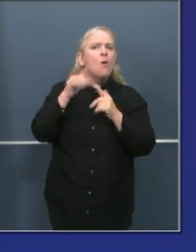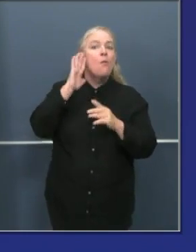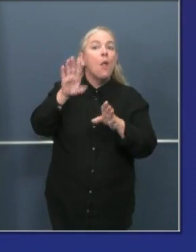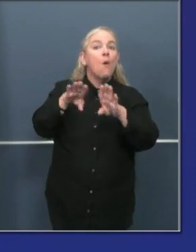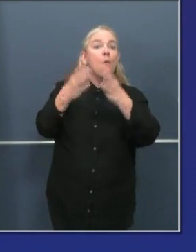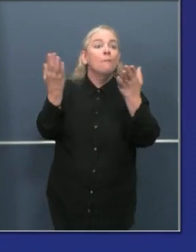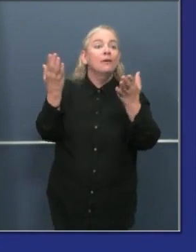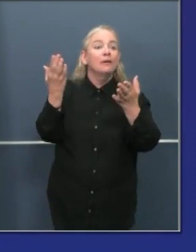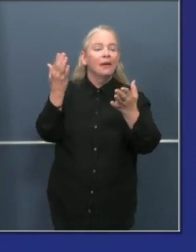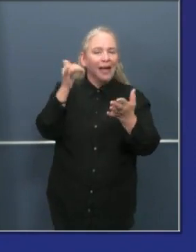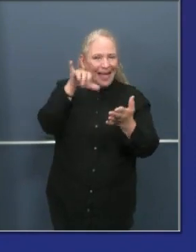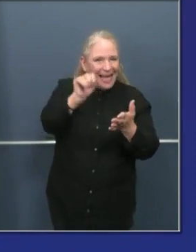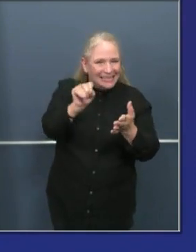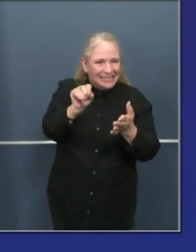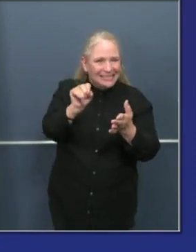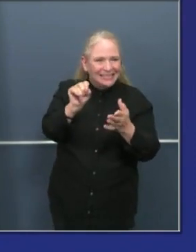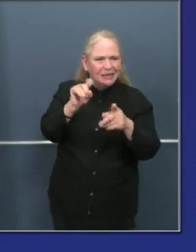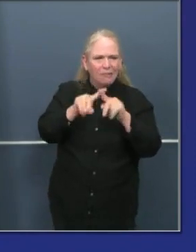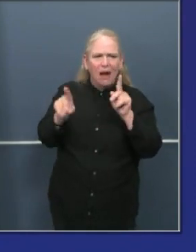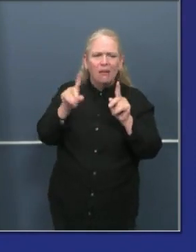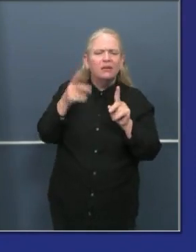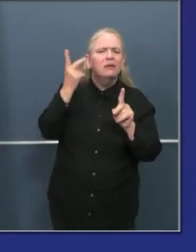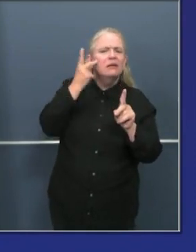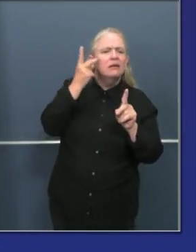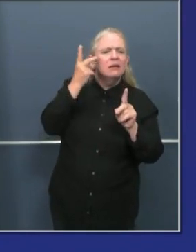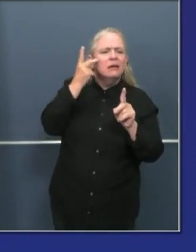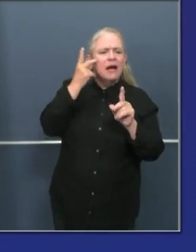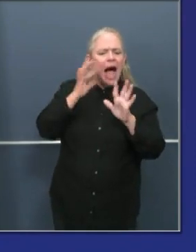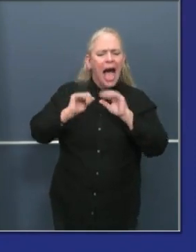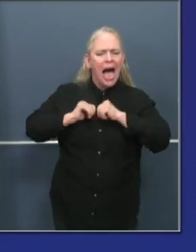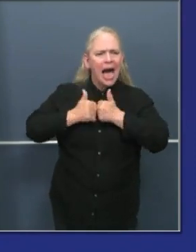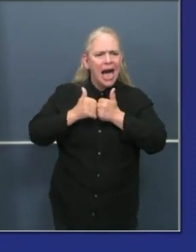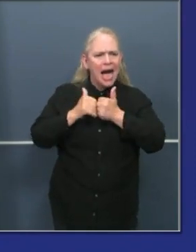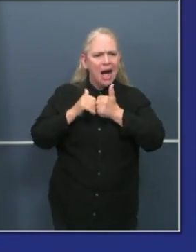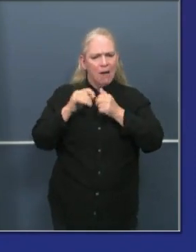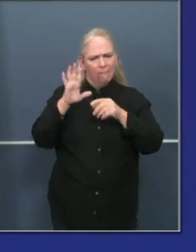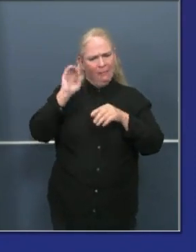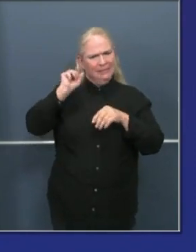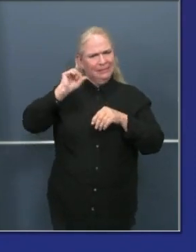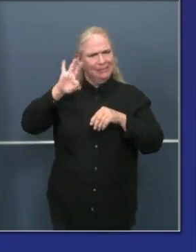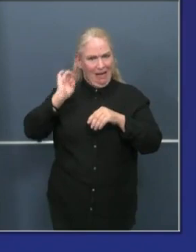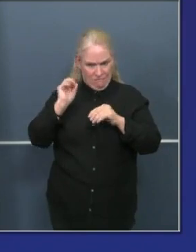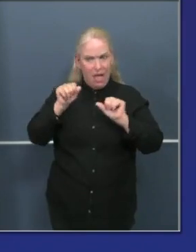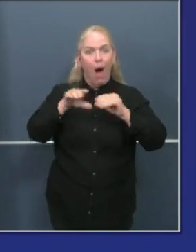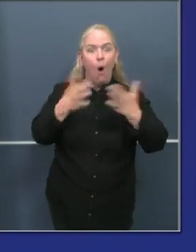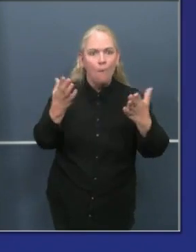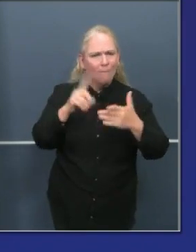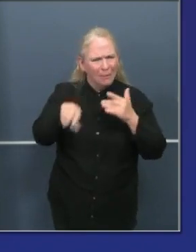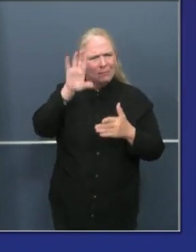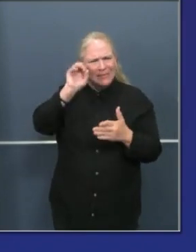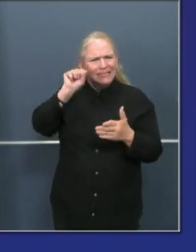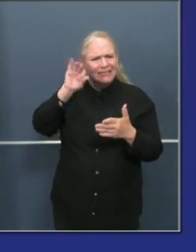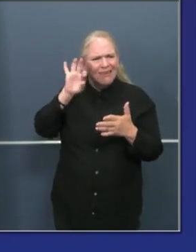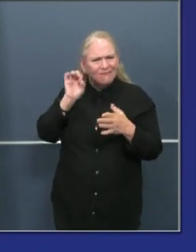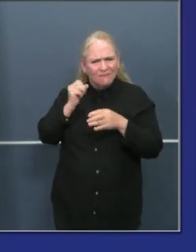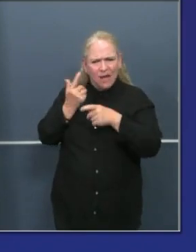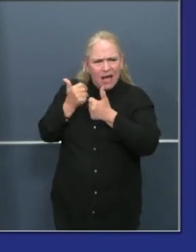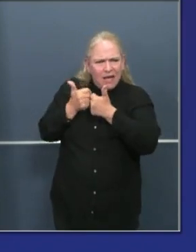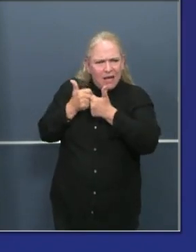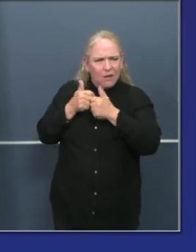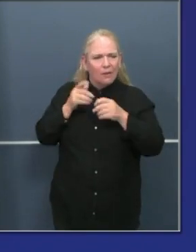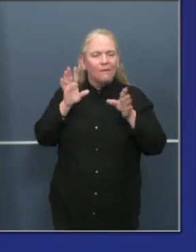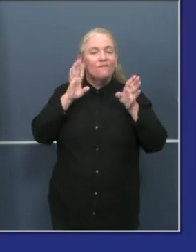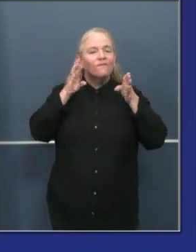but not how to more safely reopen sectors in our economy. And so we really need to get back to a